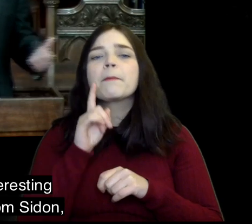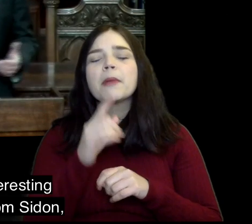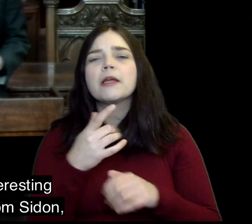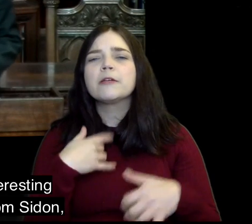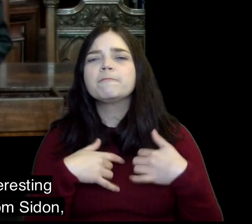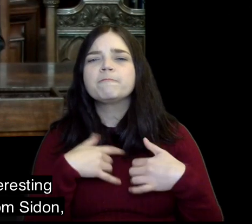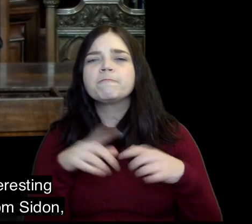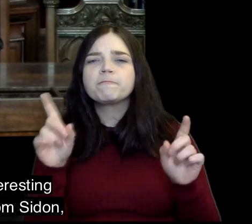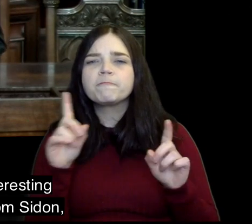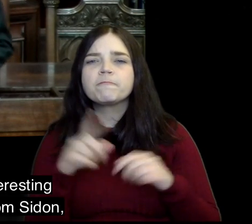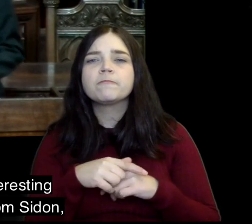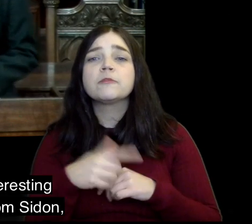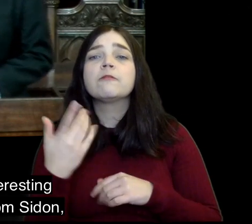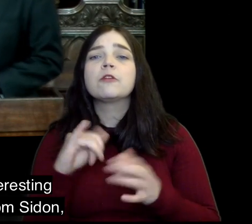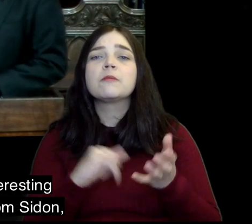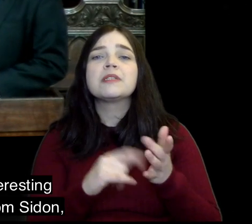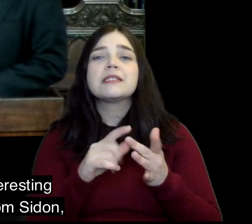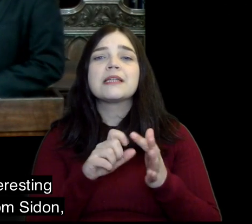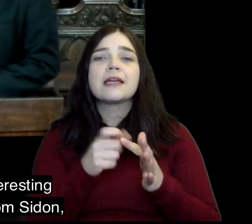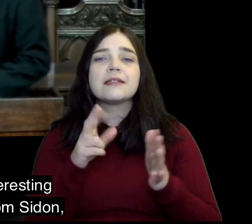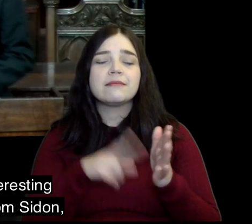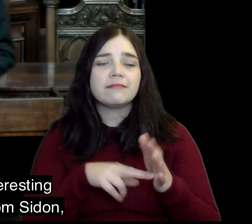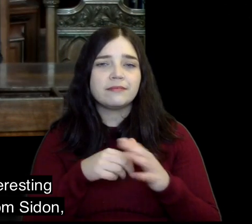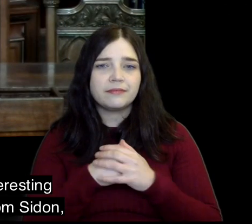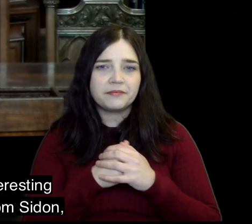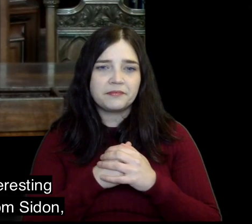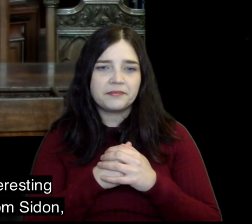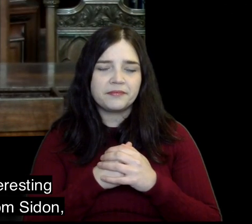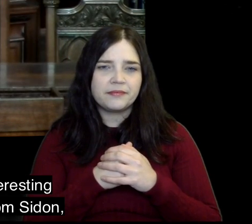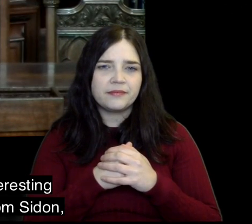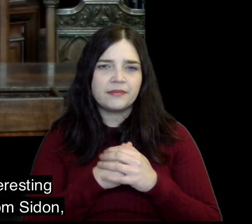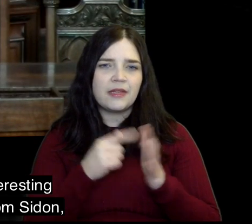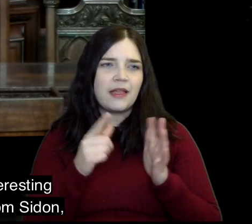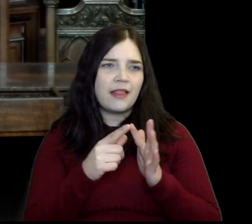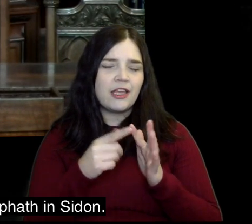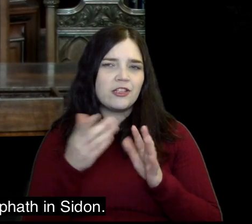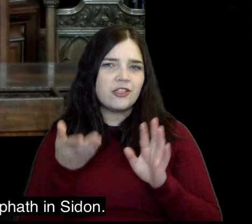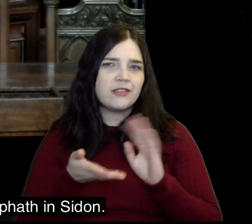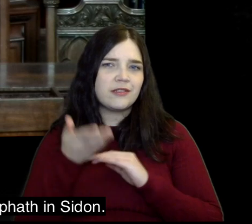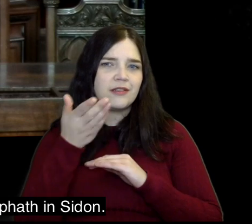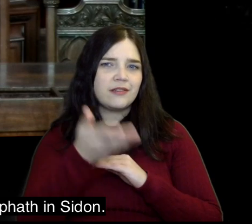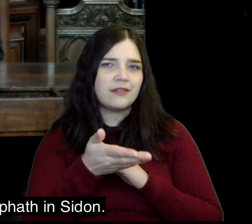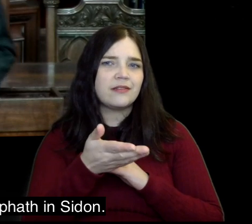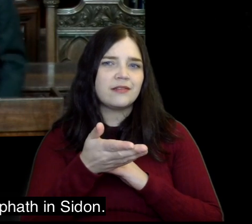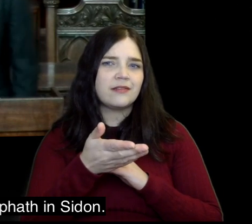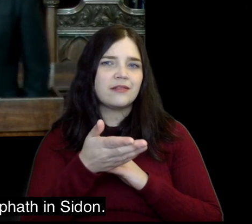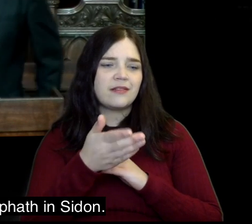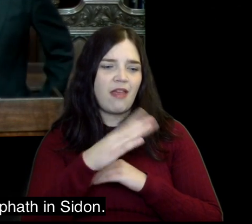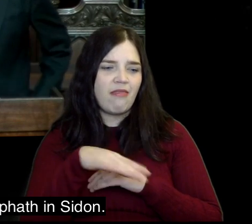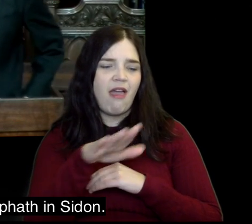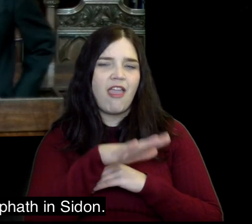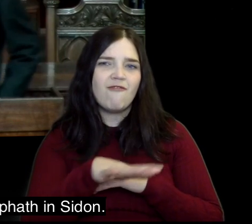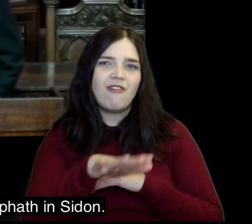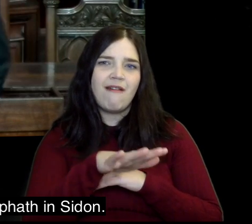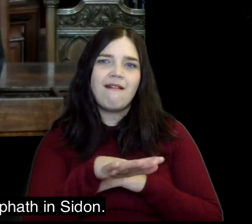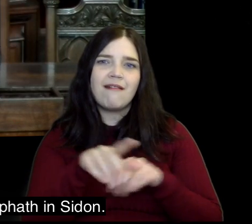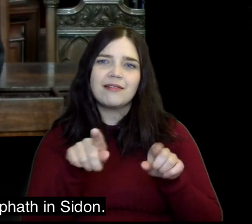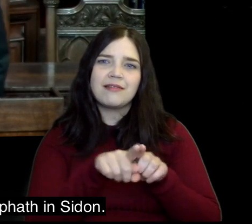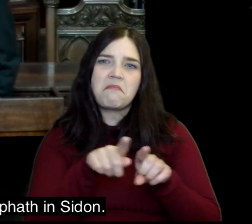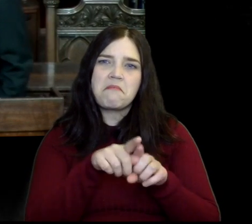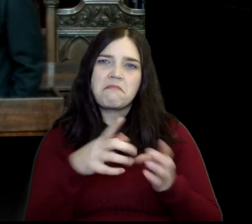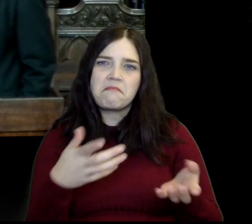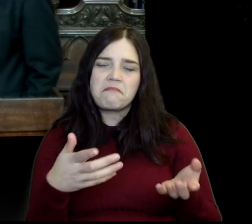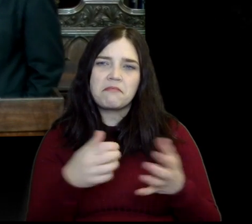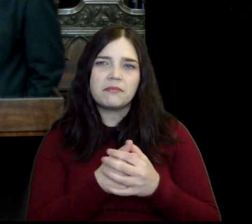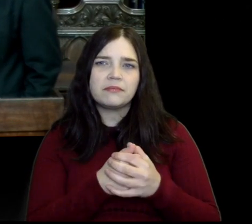persecute God's prophets but here's the interesting thing Jezebel is from Sidon and Elijah is sent